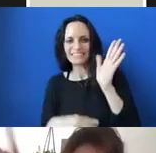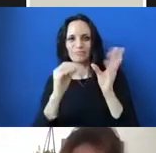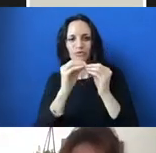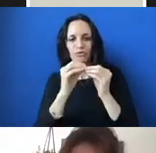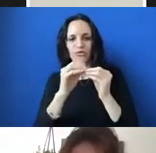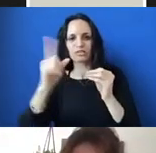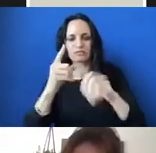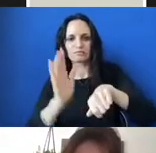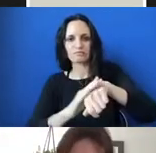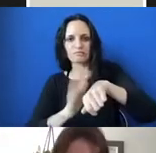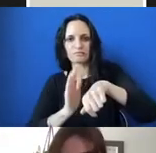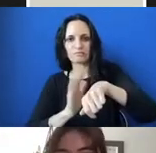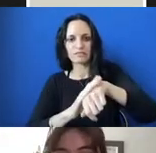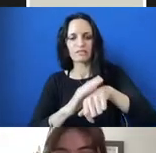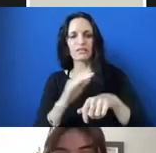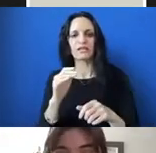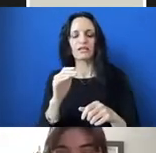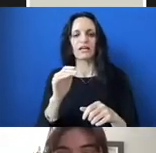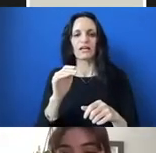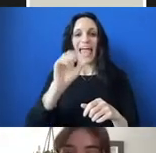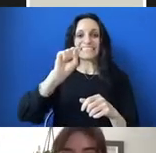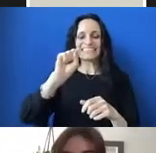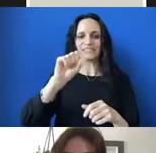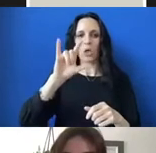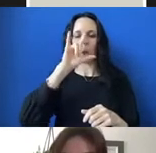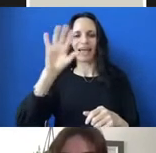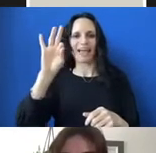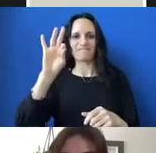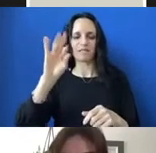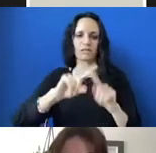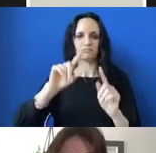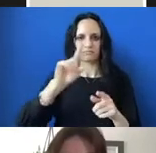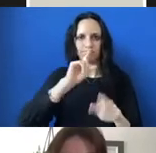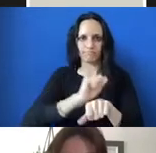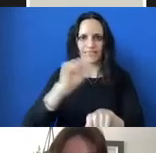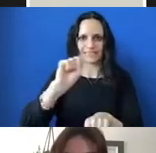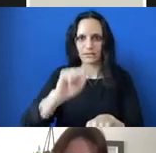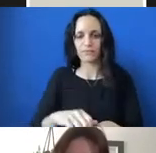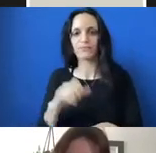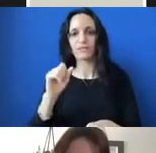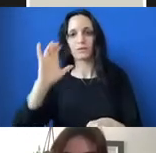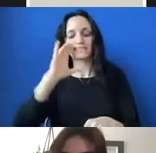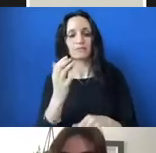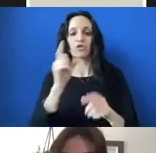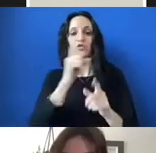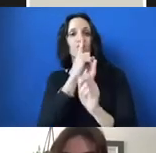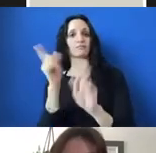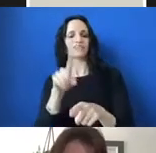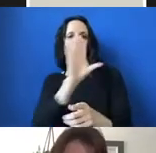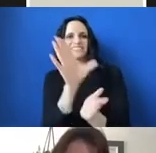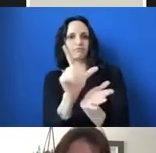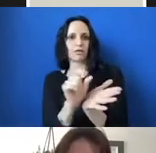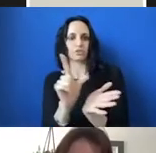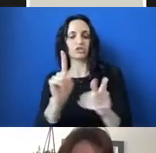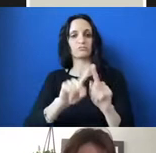like F's, but they're long S's. So despite PM's urgent call, it appeared that a reply was never published, but